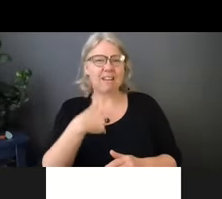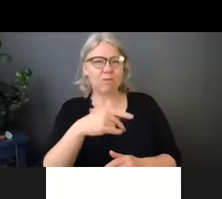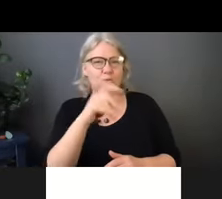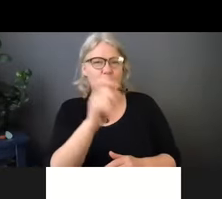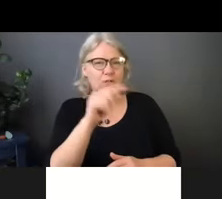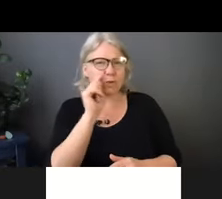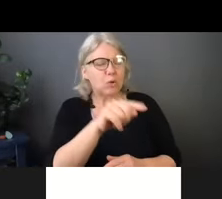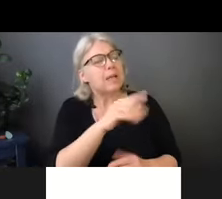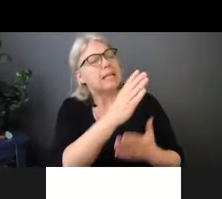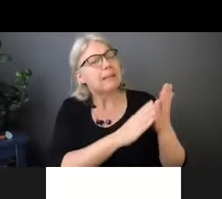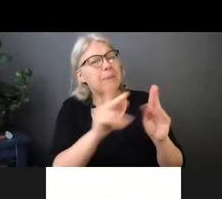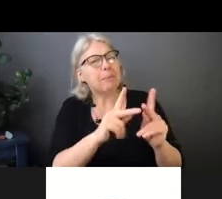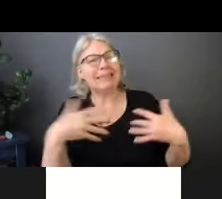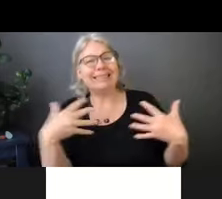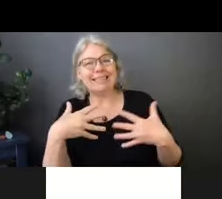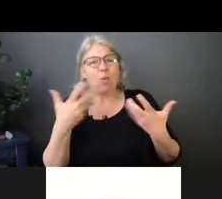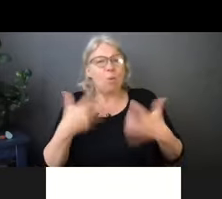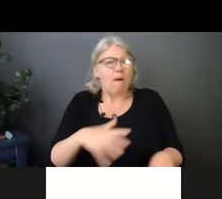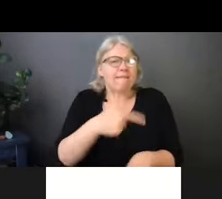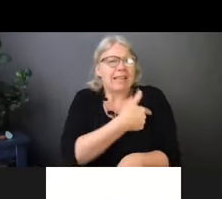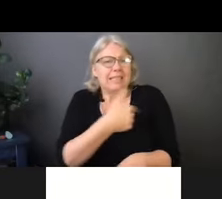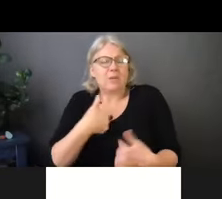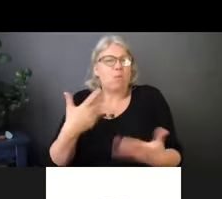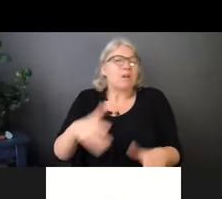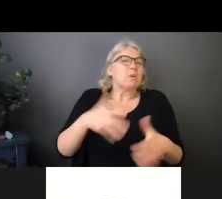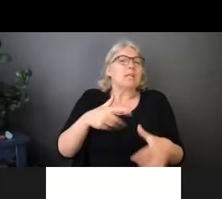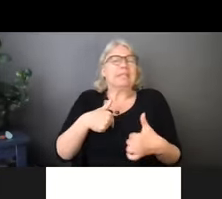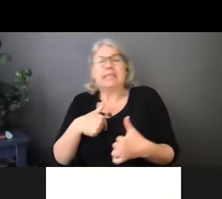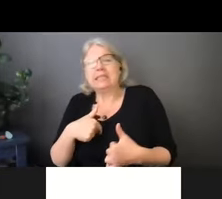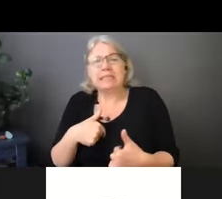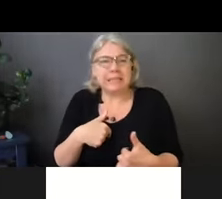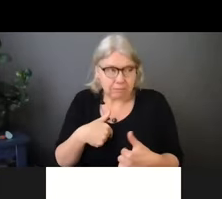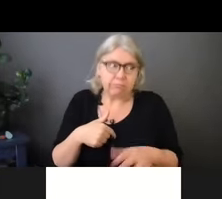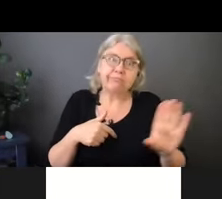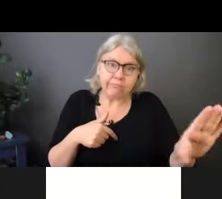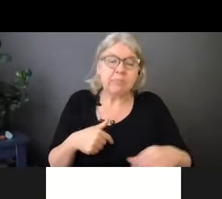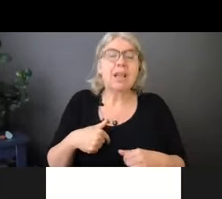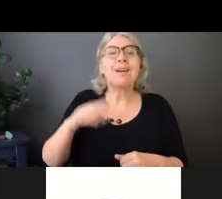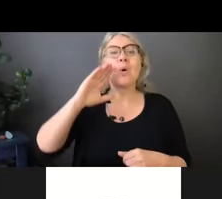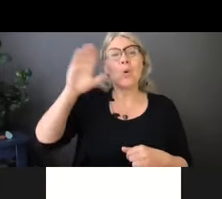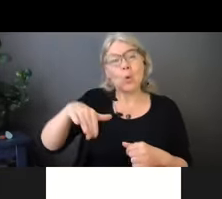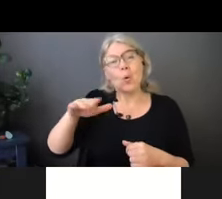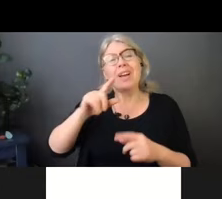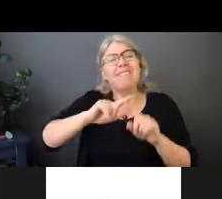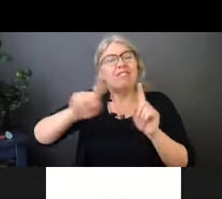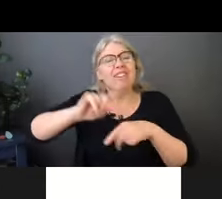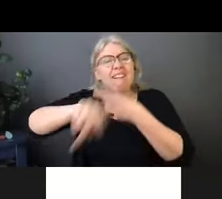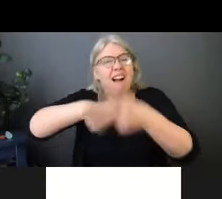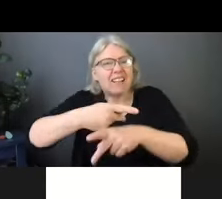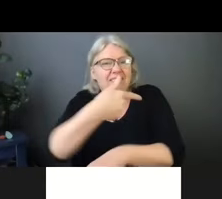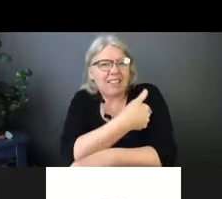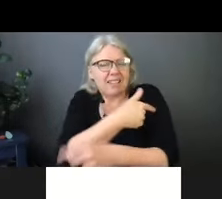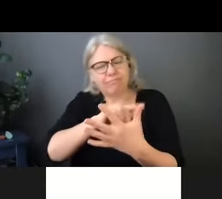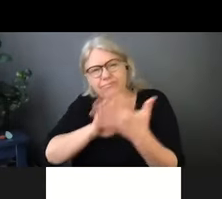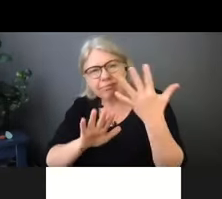hesitancy. And we know that, um, there's been a lot of, um, concerns around the AstraZeneca in terms